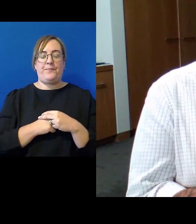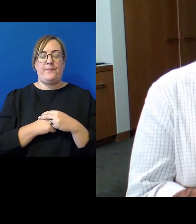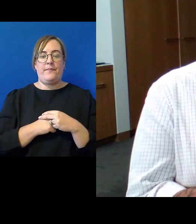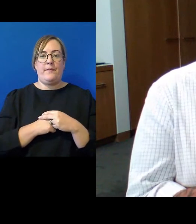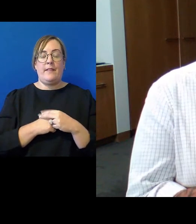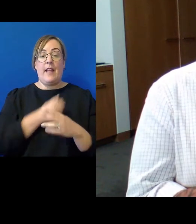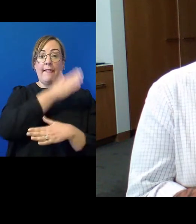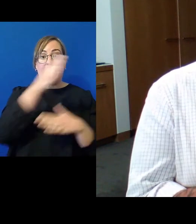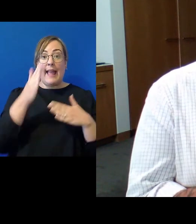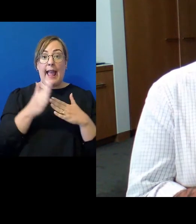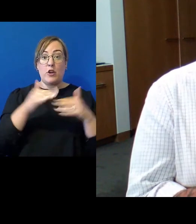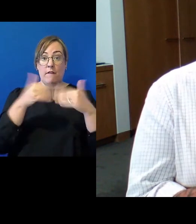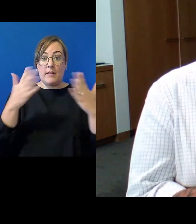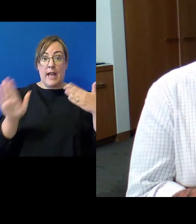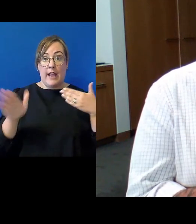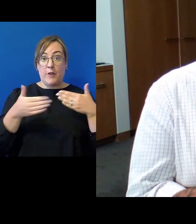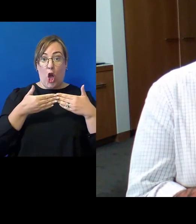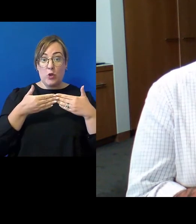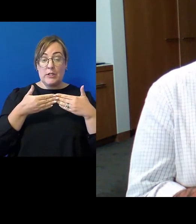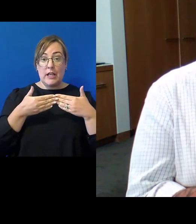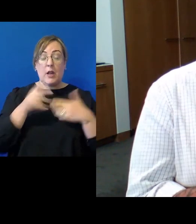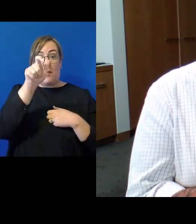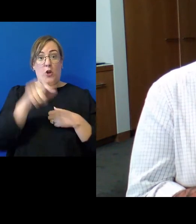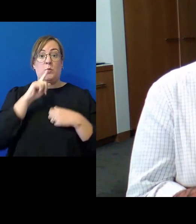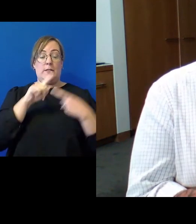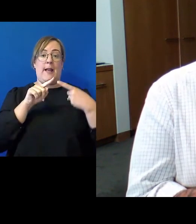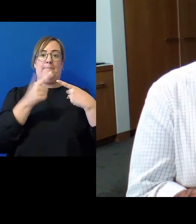and at the end of the day the person would say